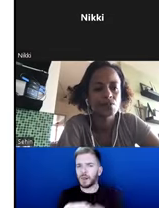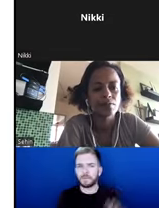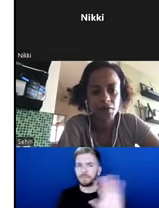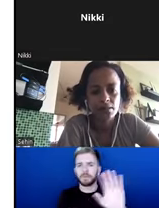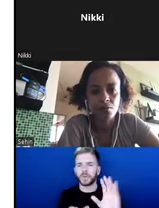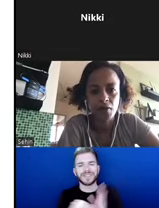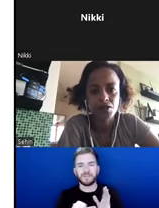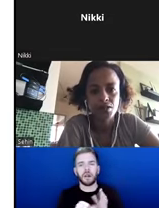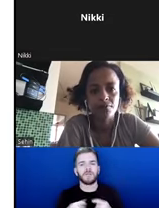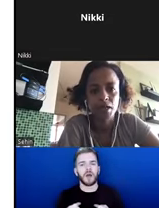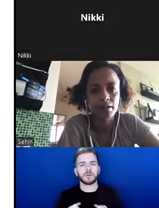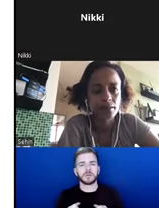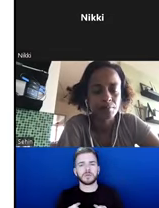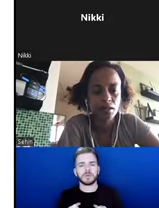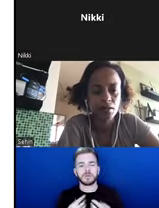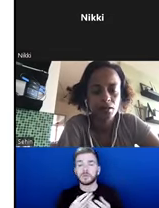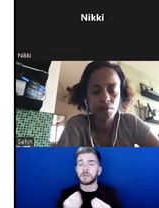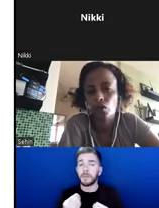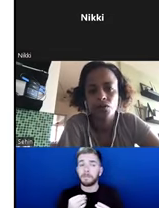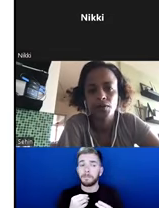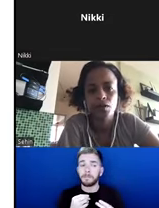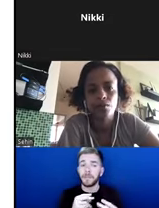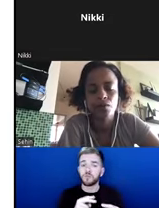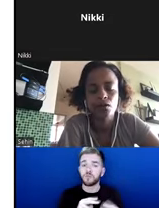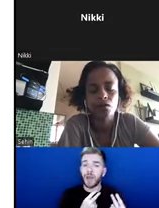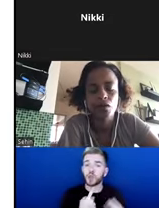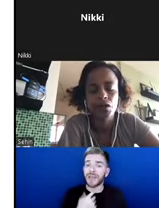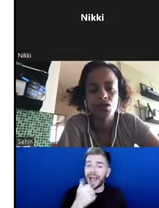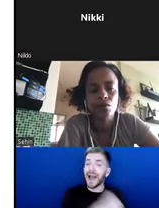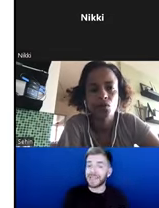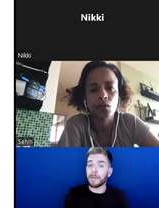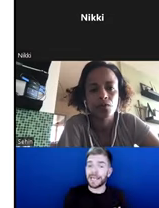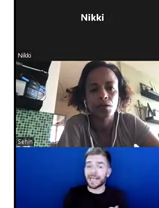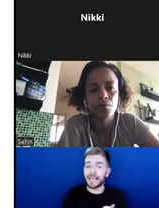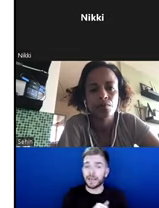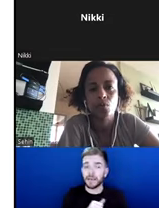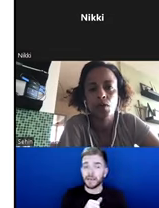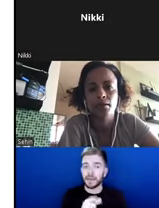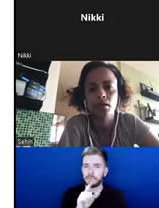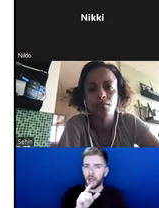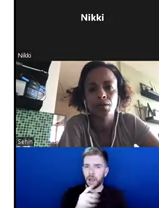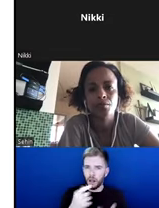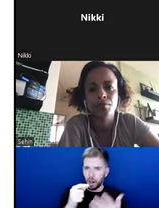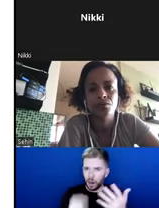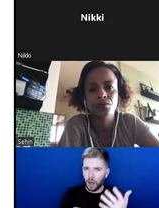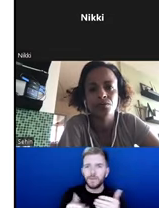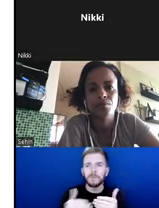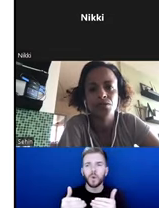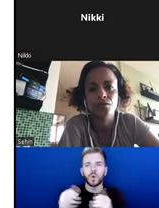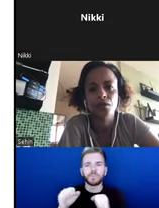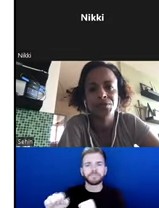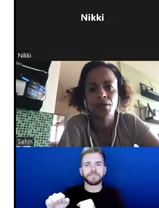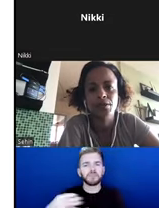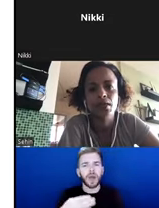So some of these reflections have been academic, but a lot of them are actually more practical based on